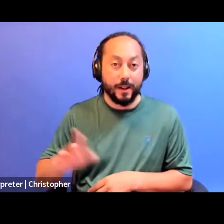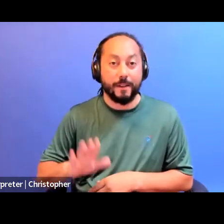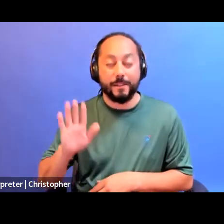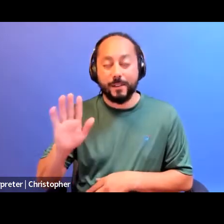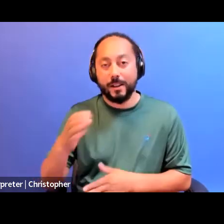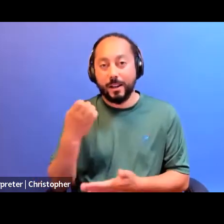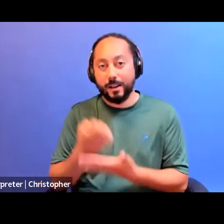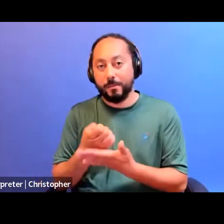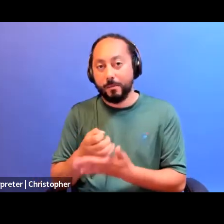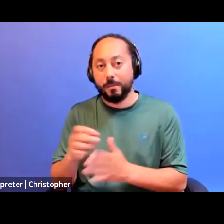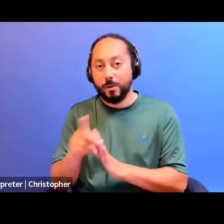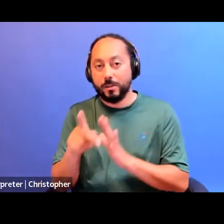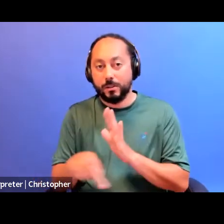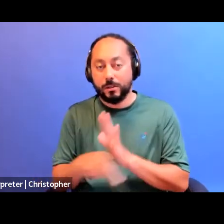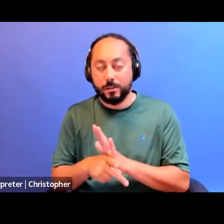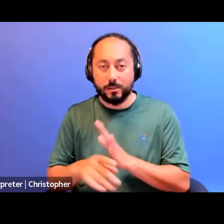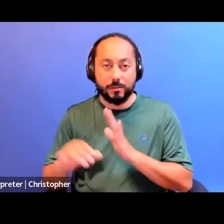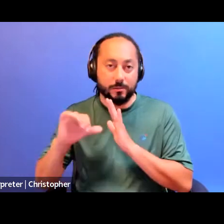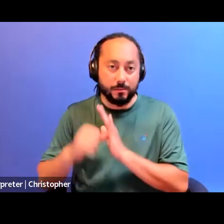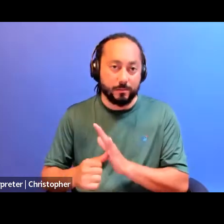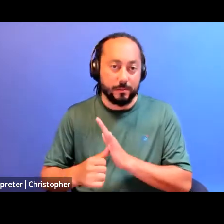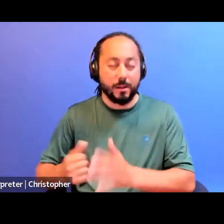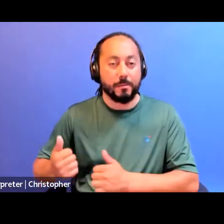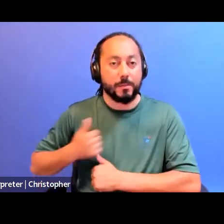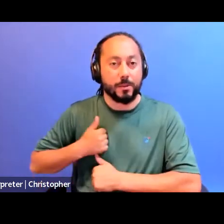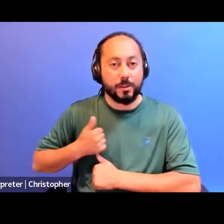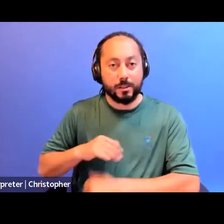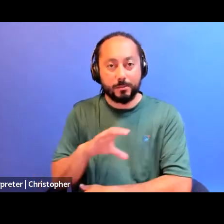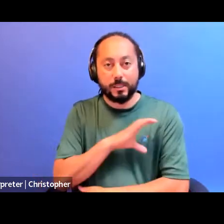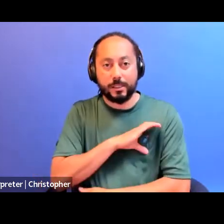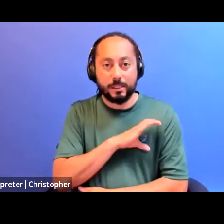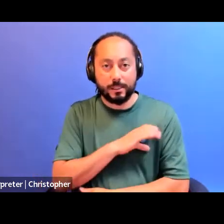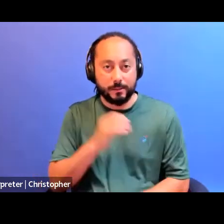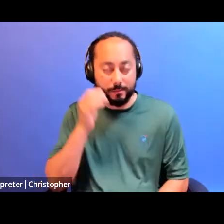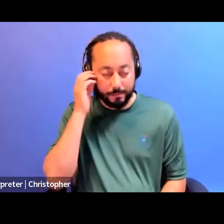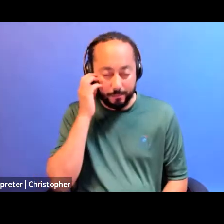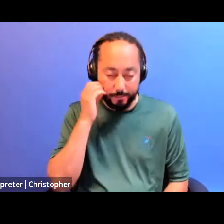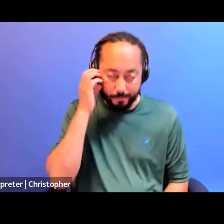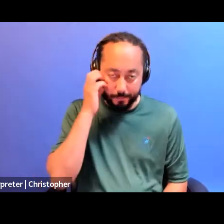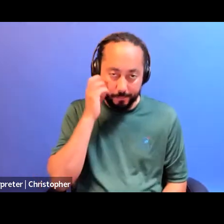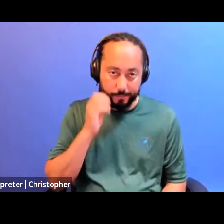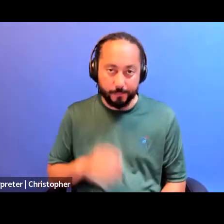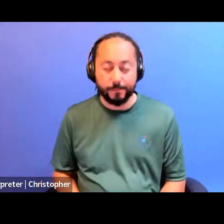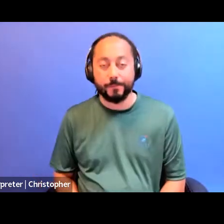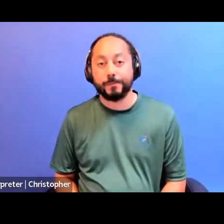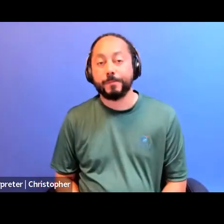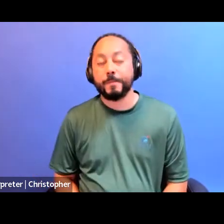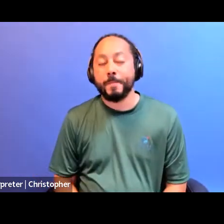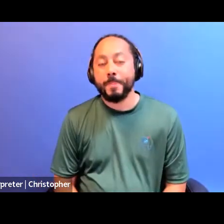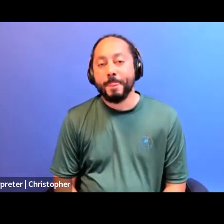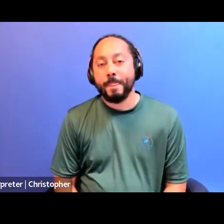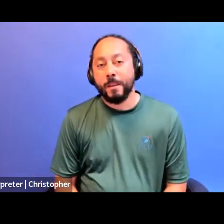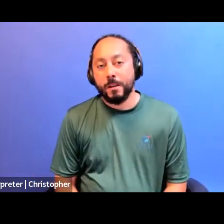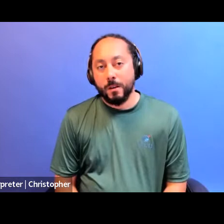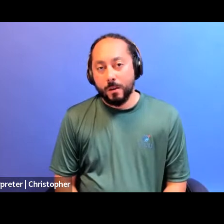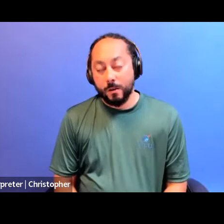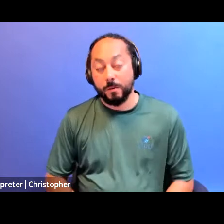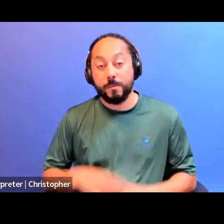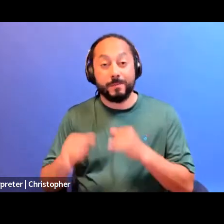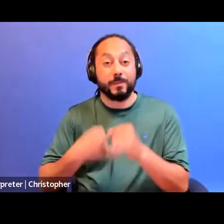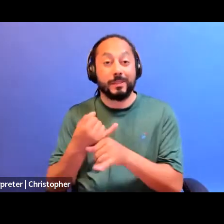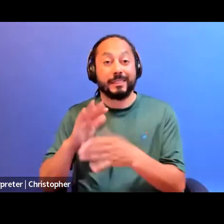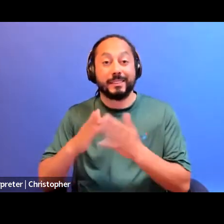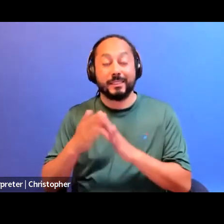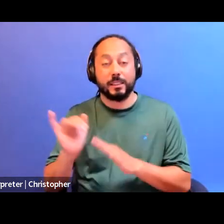are enforced via militarized policing. So global cities such as Toronto are networked hubs